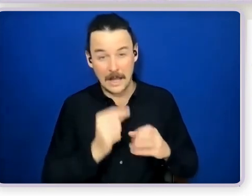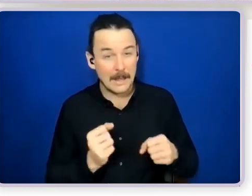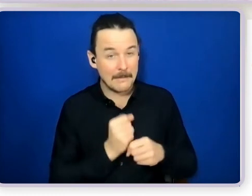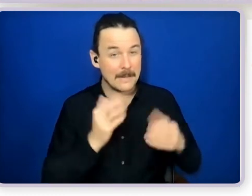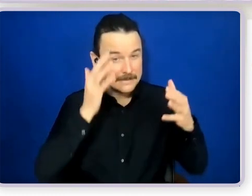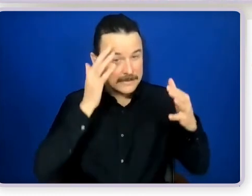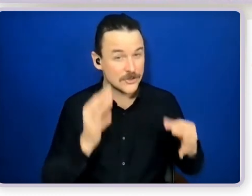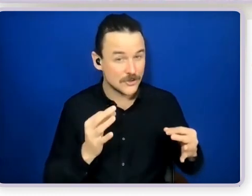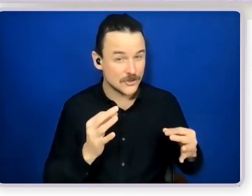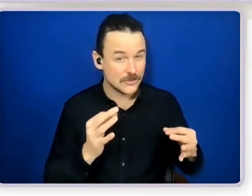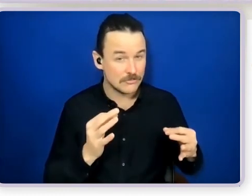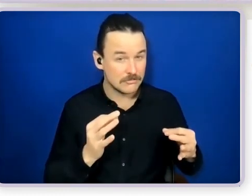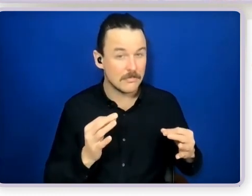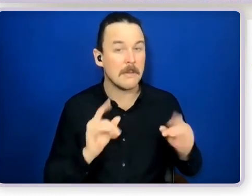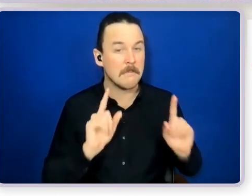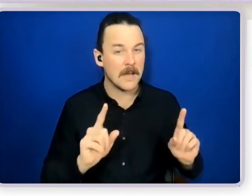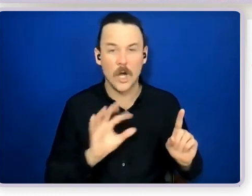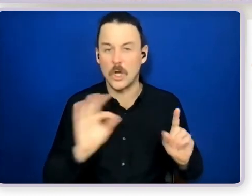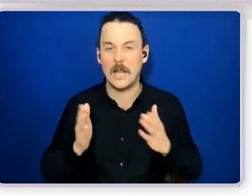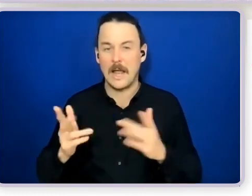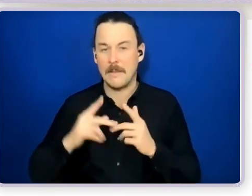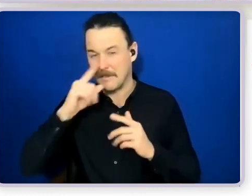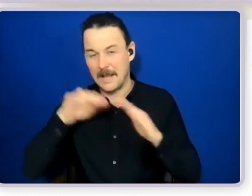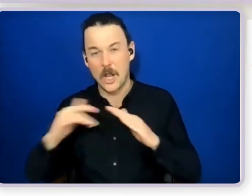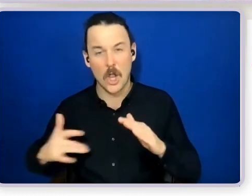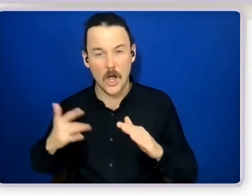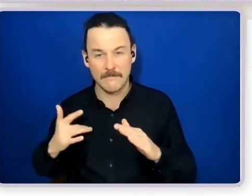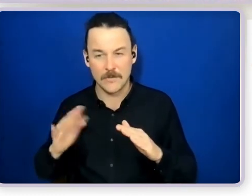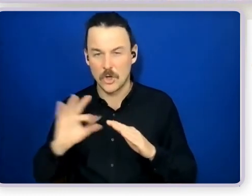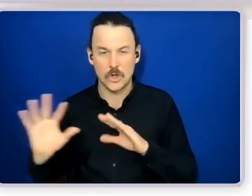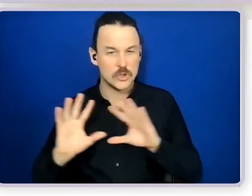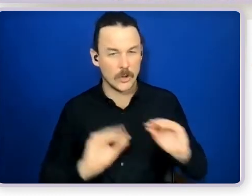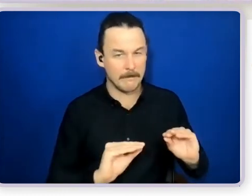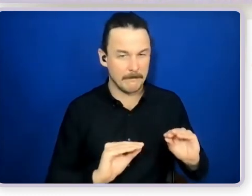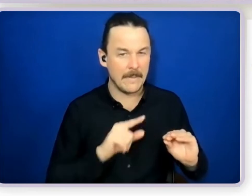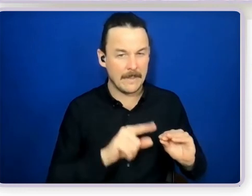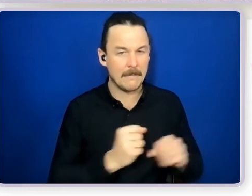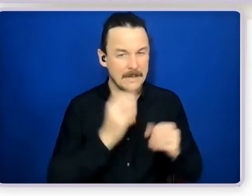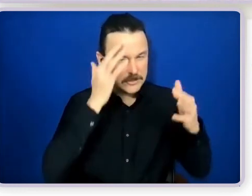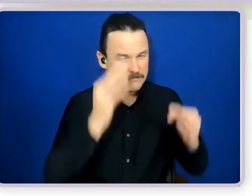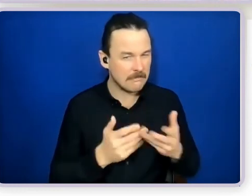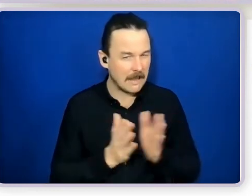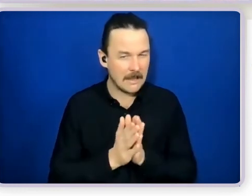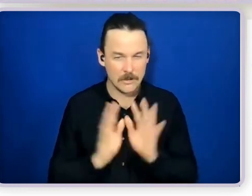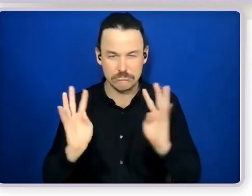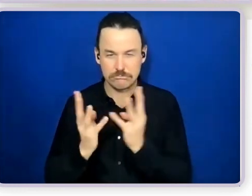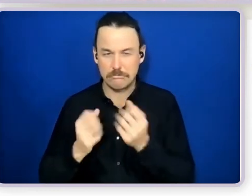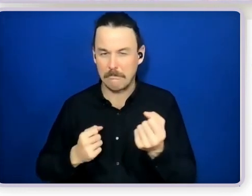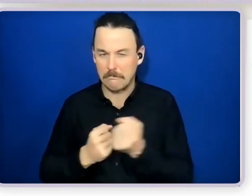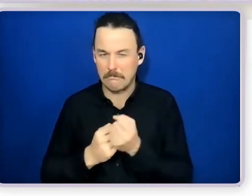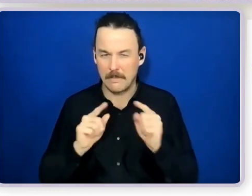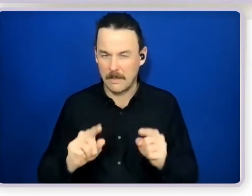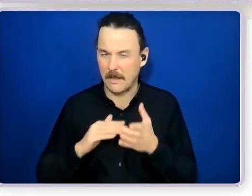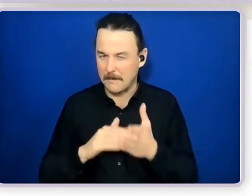from doing yeah well look a circle of support is built on the premise that it's people